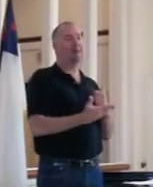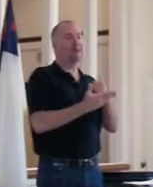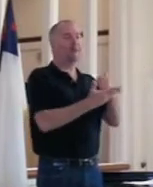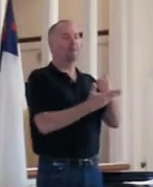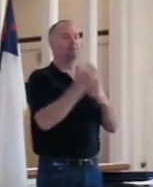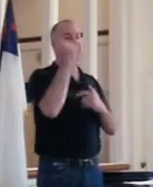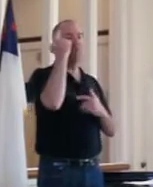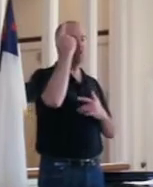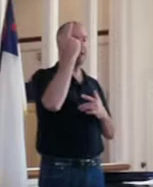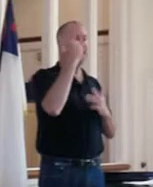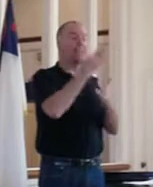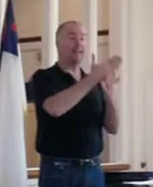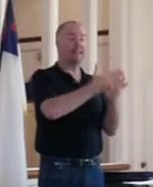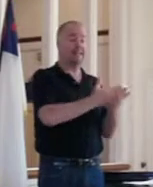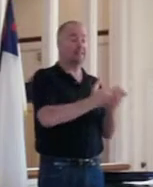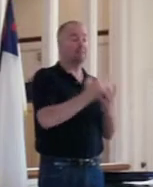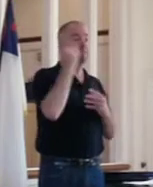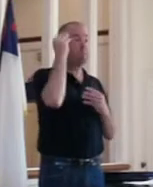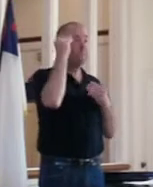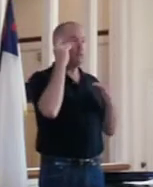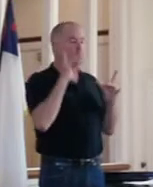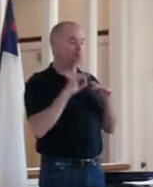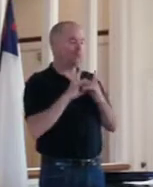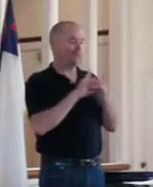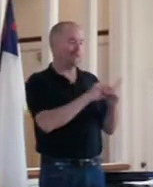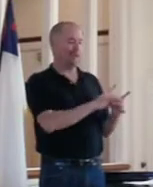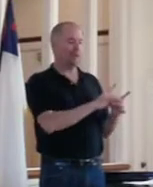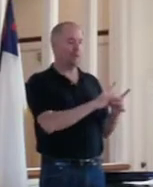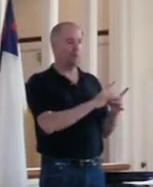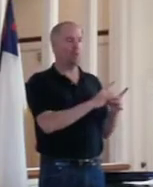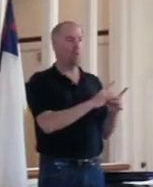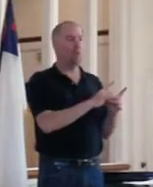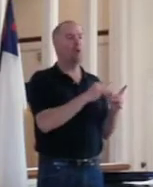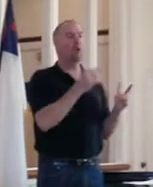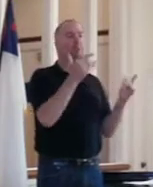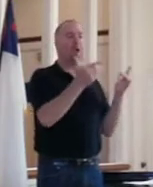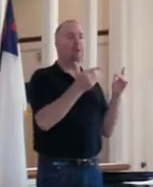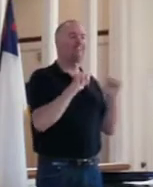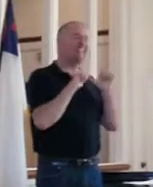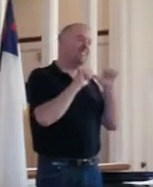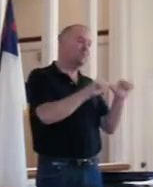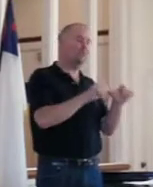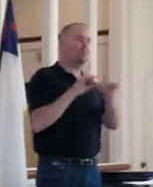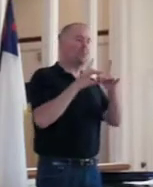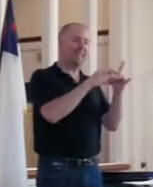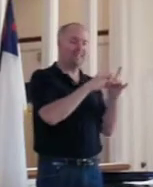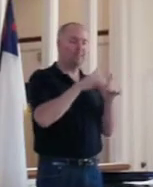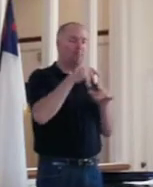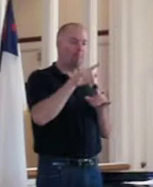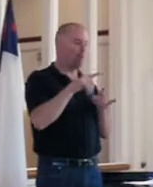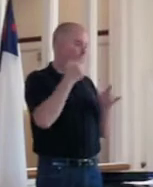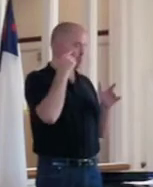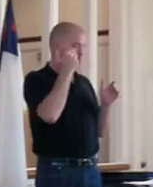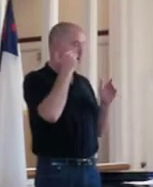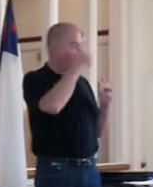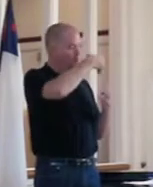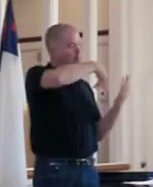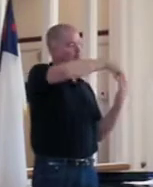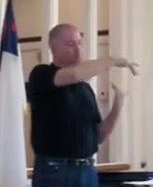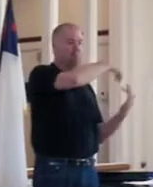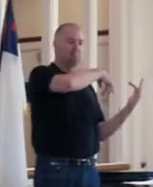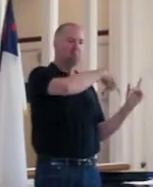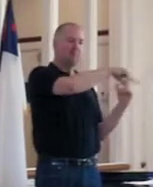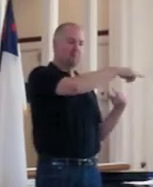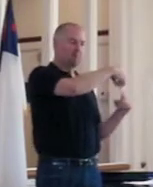understand the lesson if we think of it in terms of probably an ongoing relationship that Paul has with these Christian people,